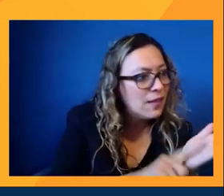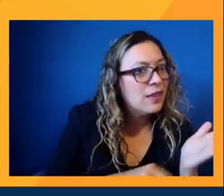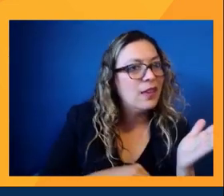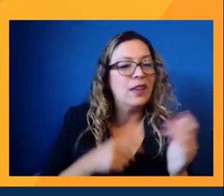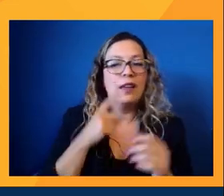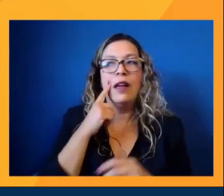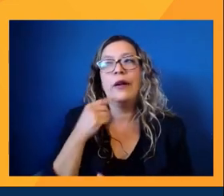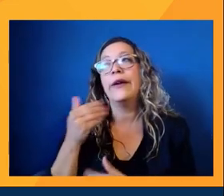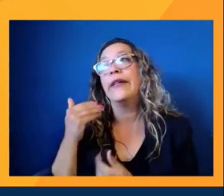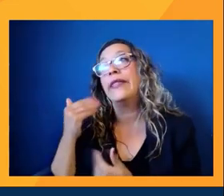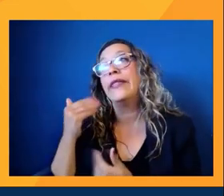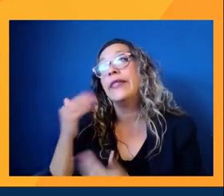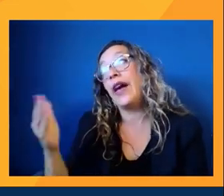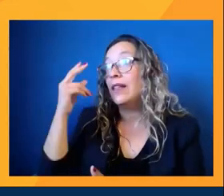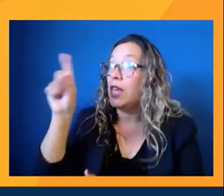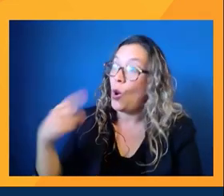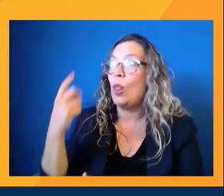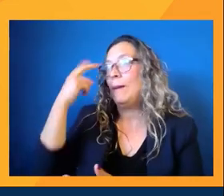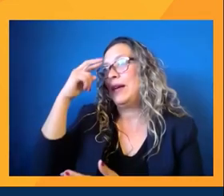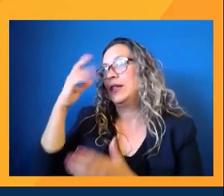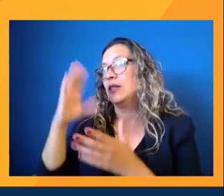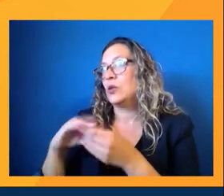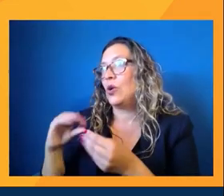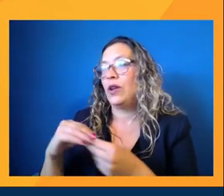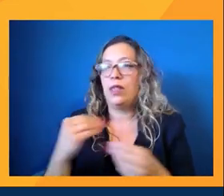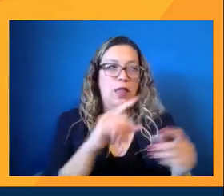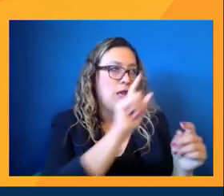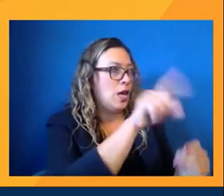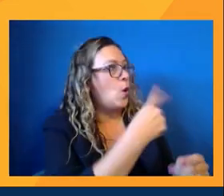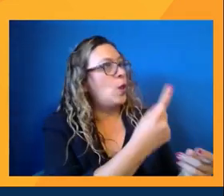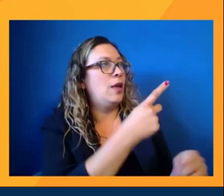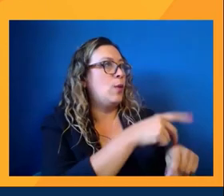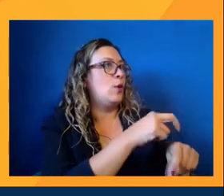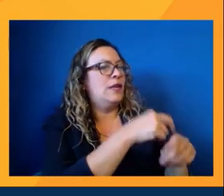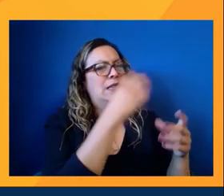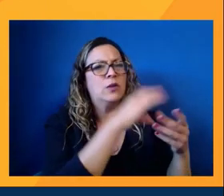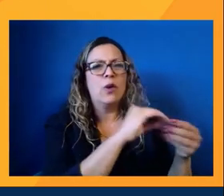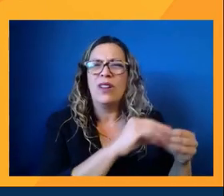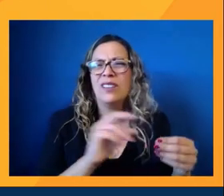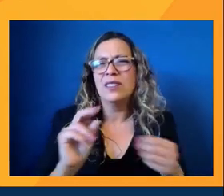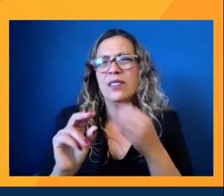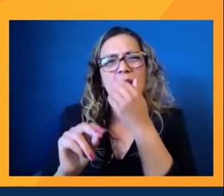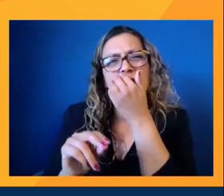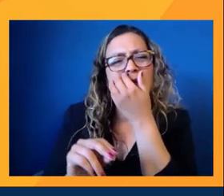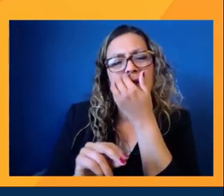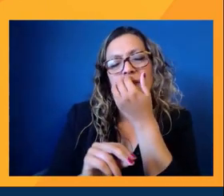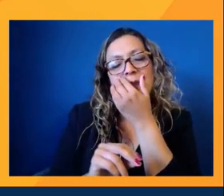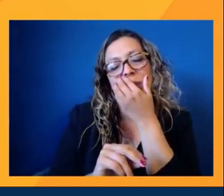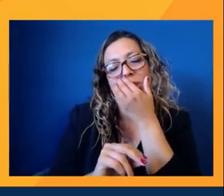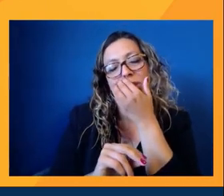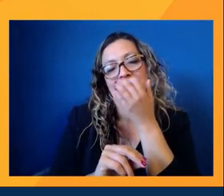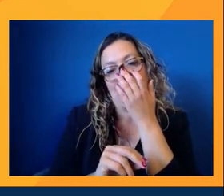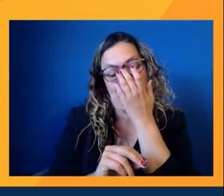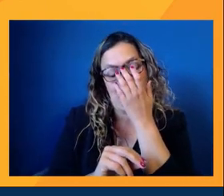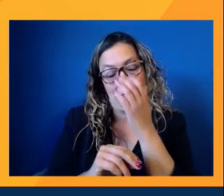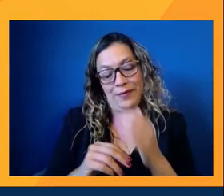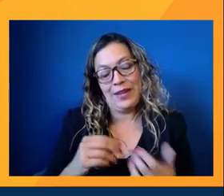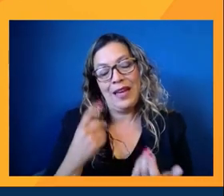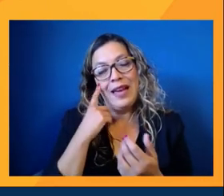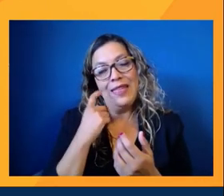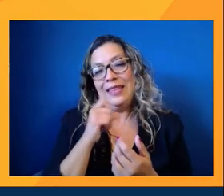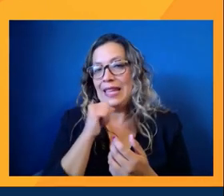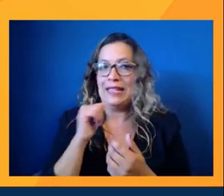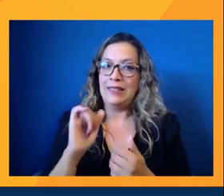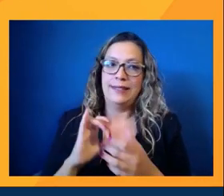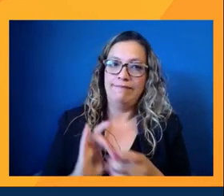Mexican story. This is a Puerto Rican story. Because then that's when it's divisive, right? Yeah. And actually that